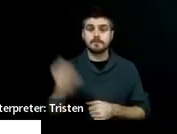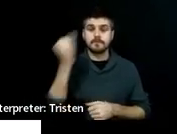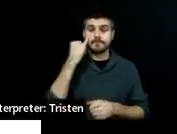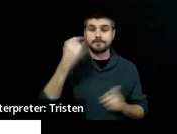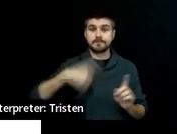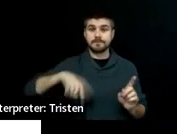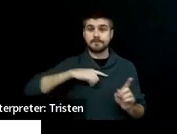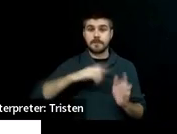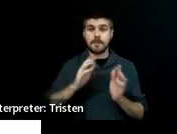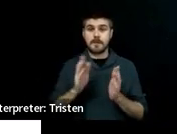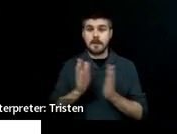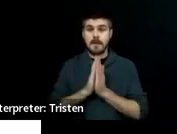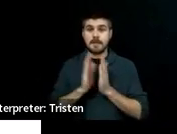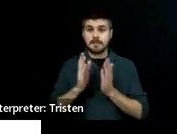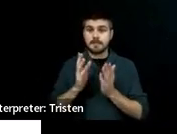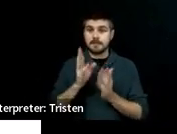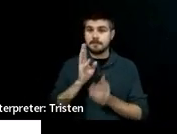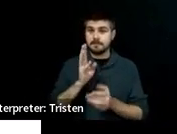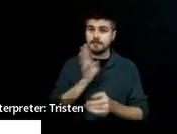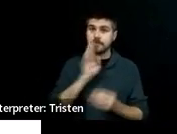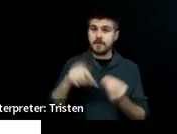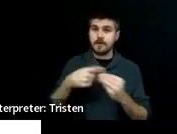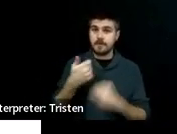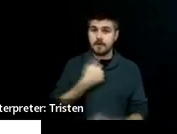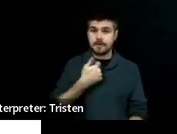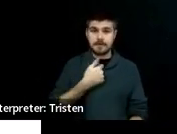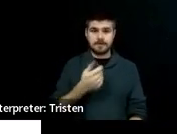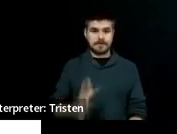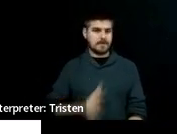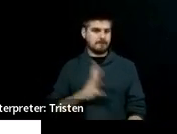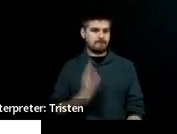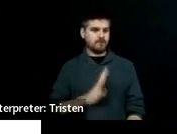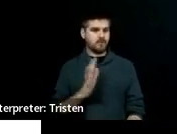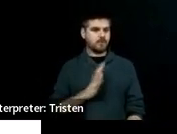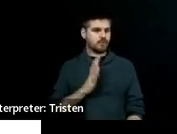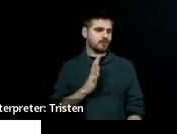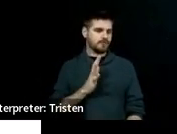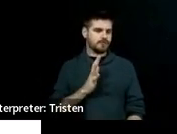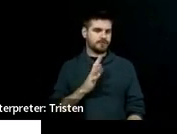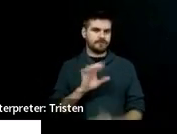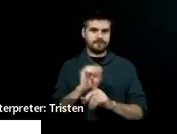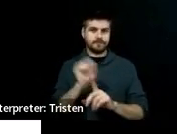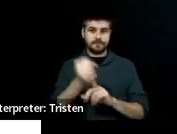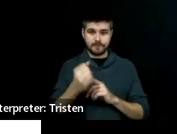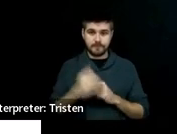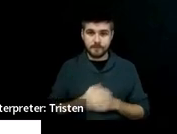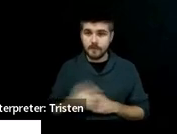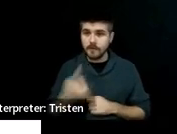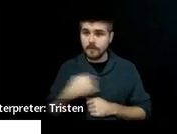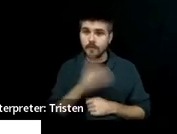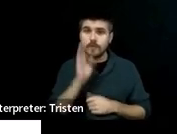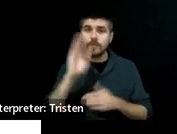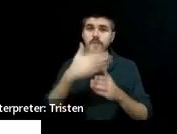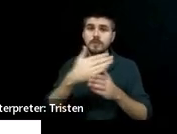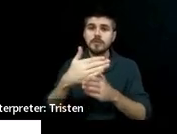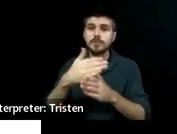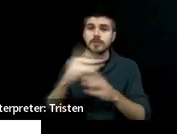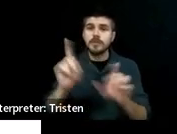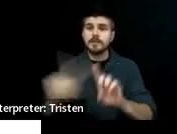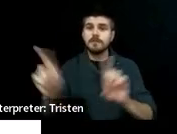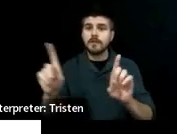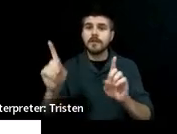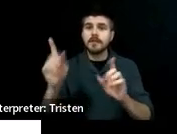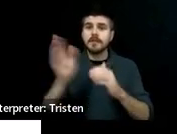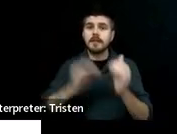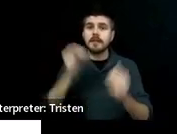very formal construct, we would share differently than if two